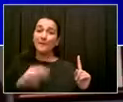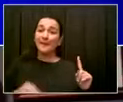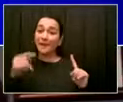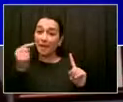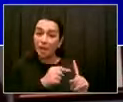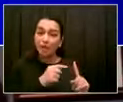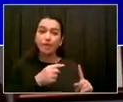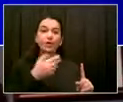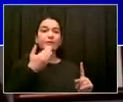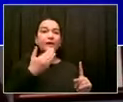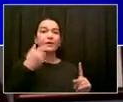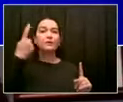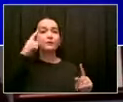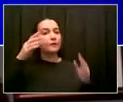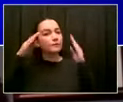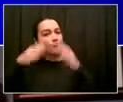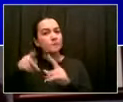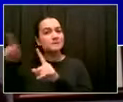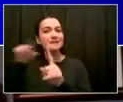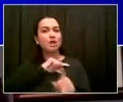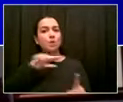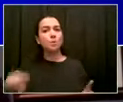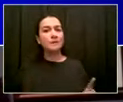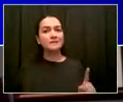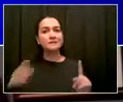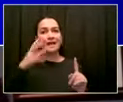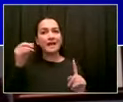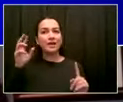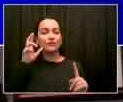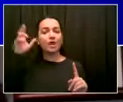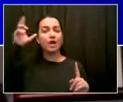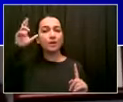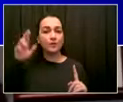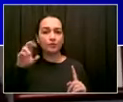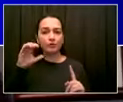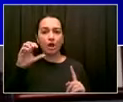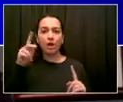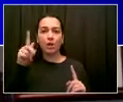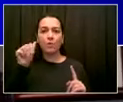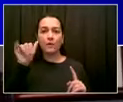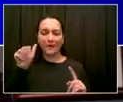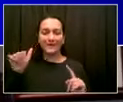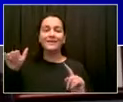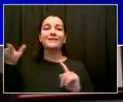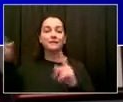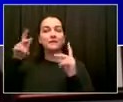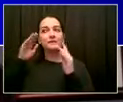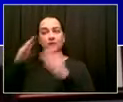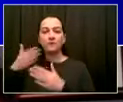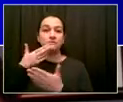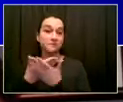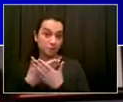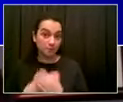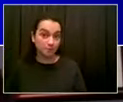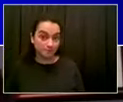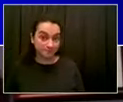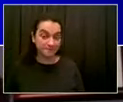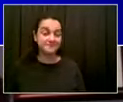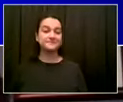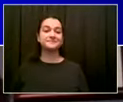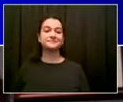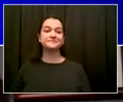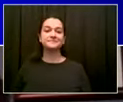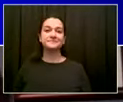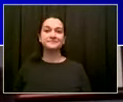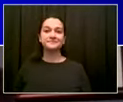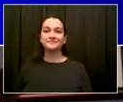Thank you, Council Member, and thank you. I can tell how much this is passionate work for you to work with community residents